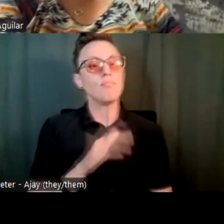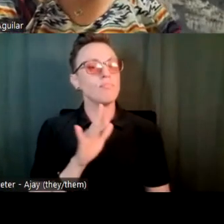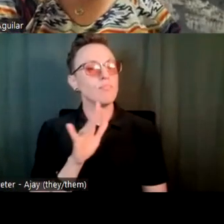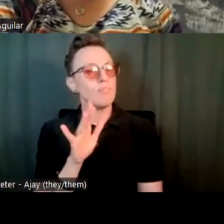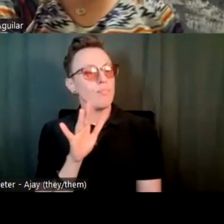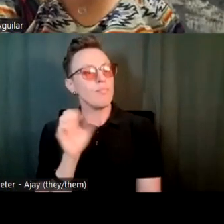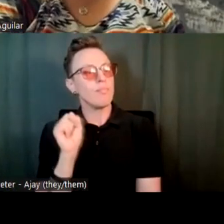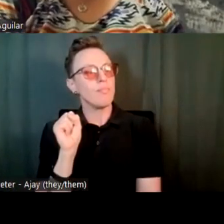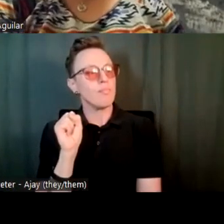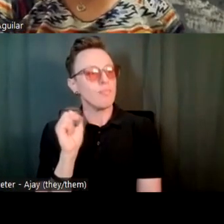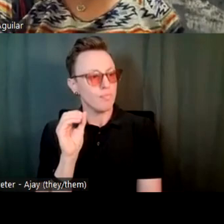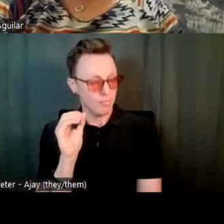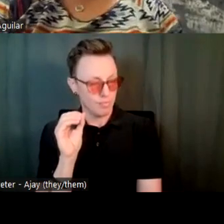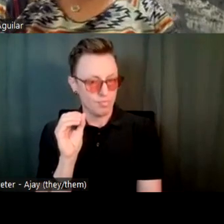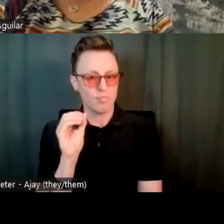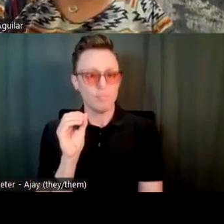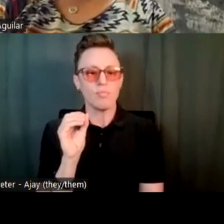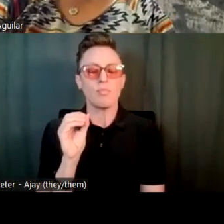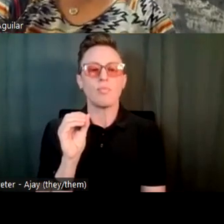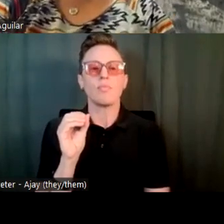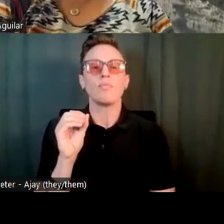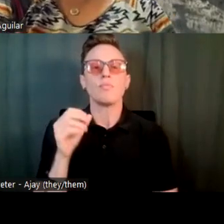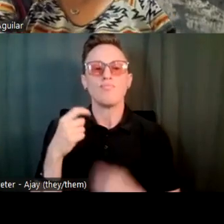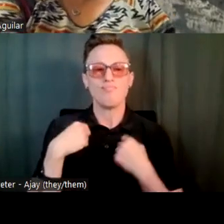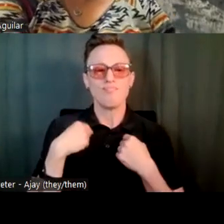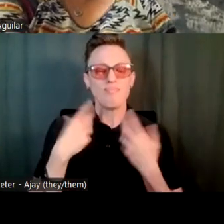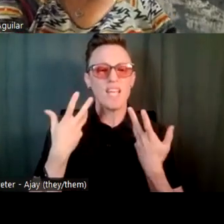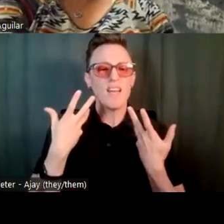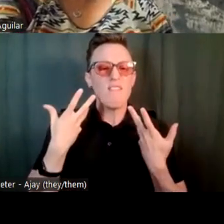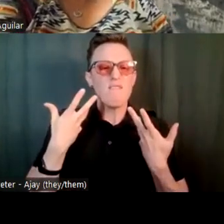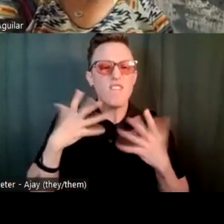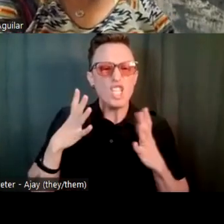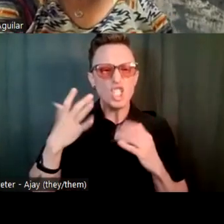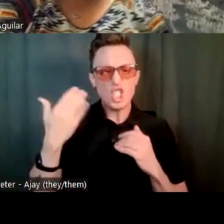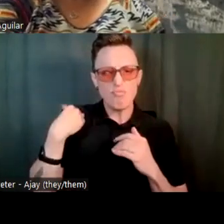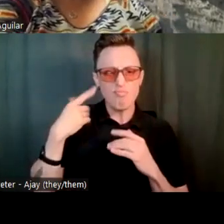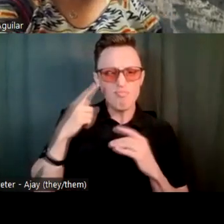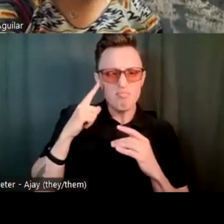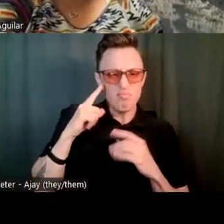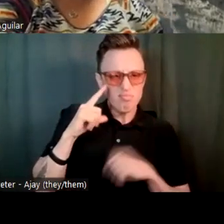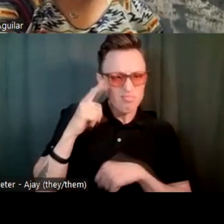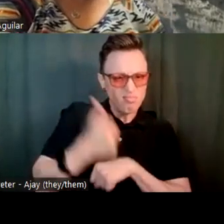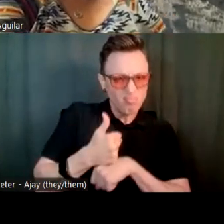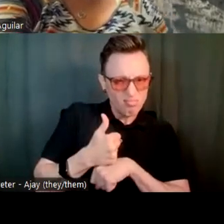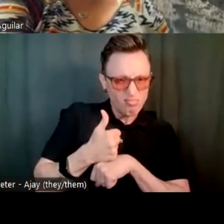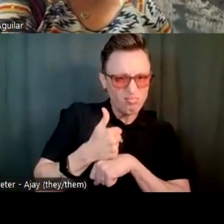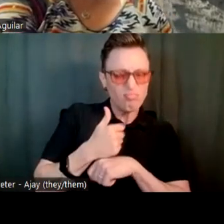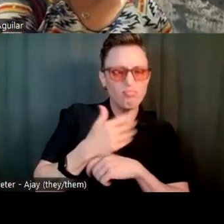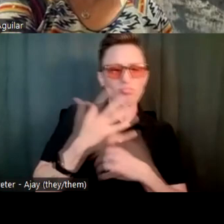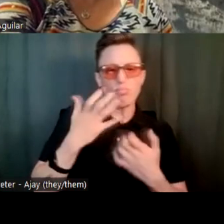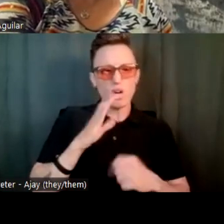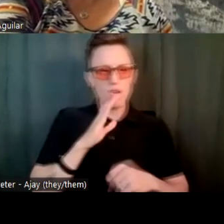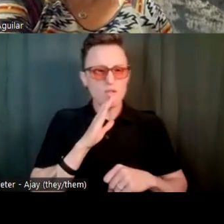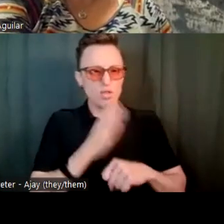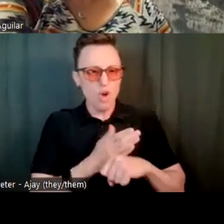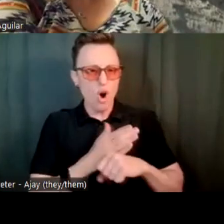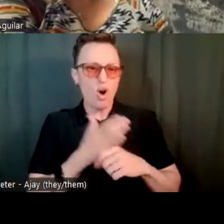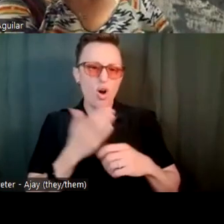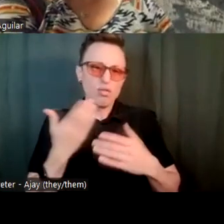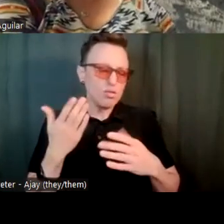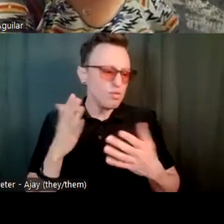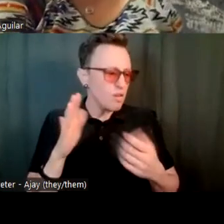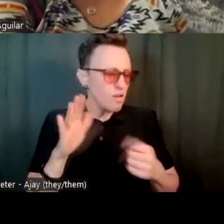So I had decided early on that I wanted my daughter to have a fully inclusive